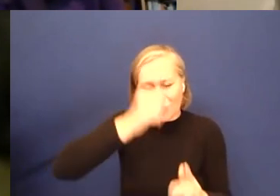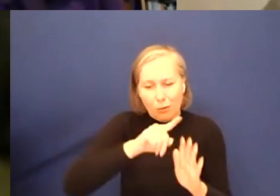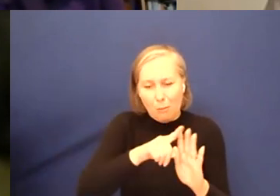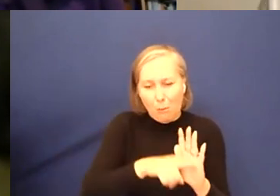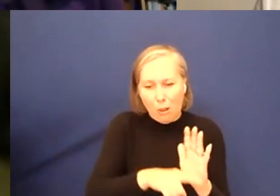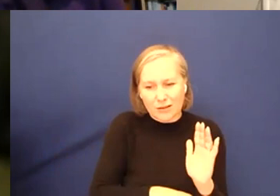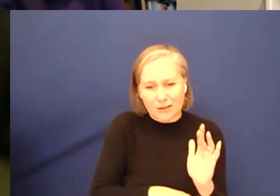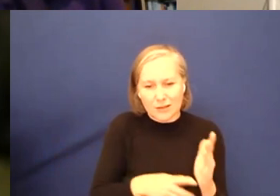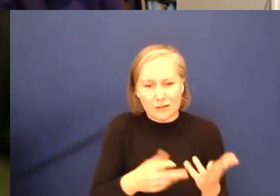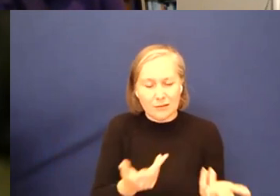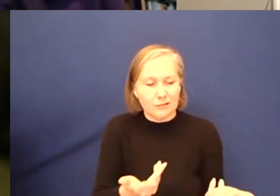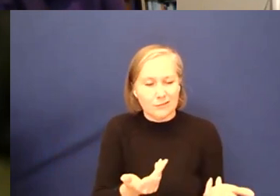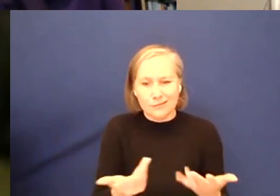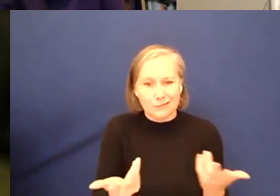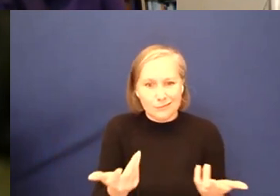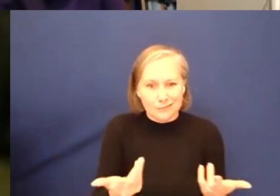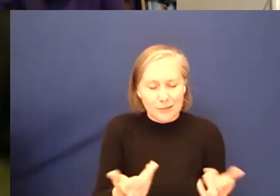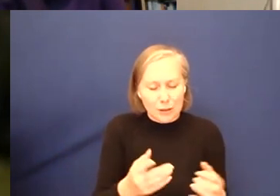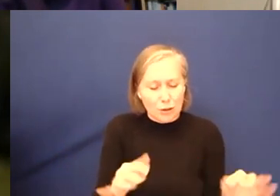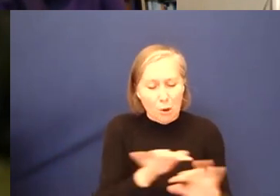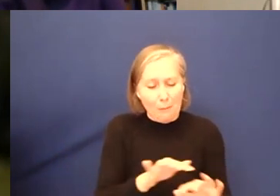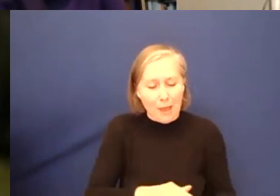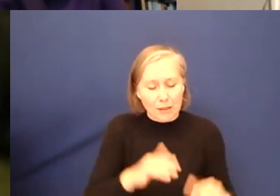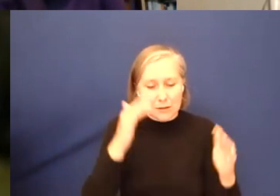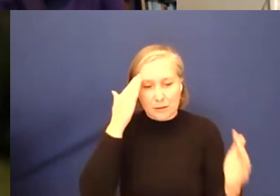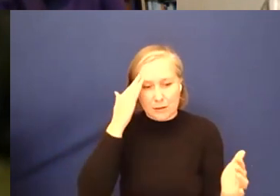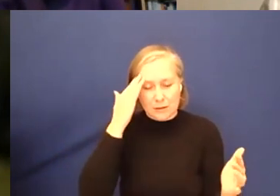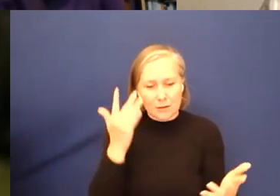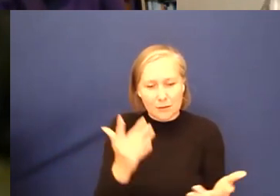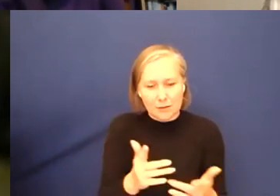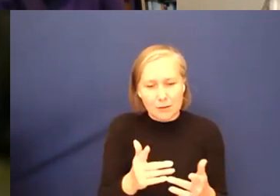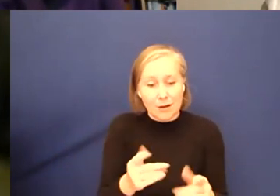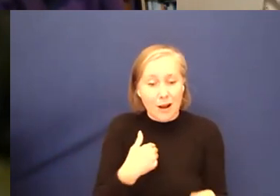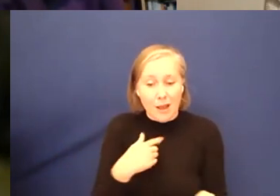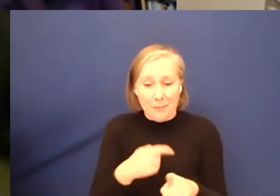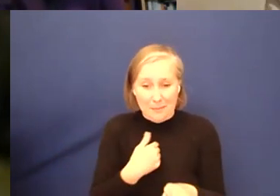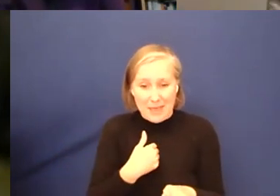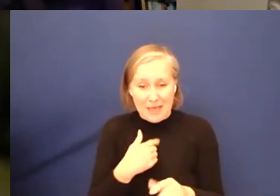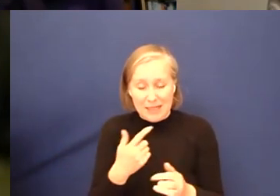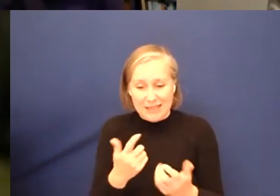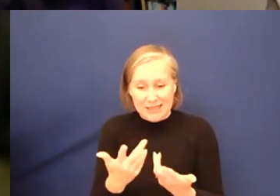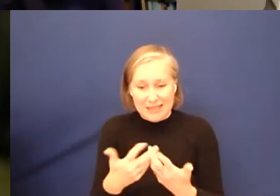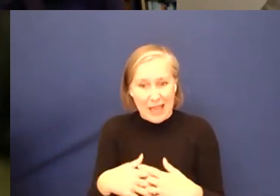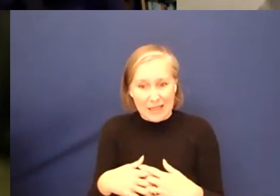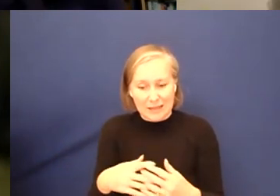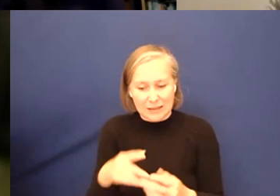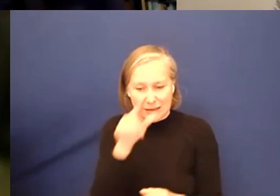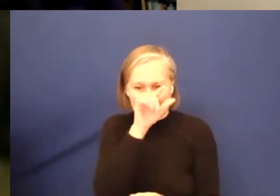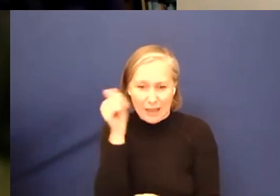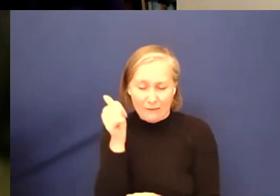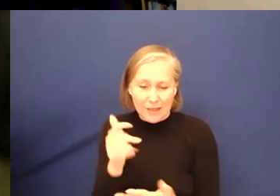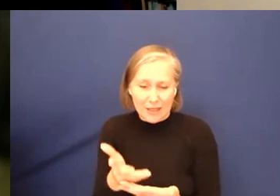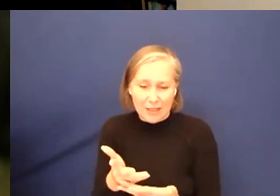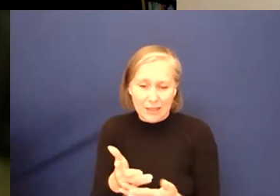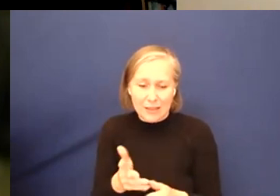in the world, who I have a very, not, not very tech savvy at all. So that was, you know, what I felt most